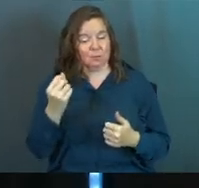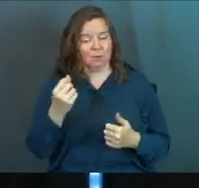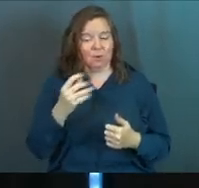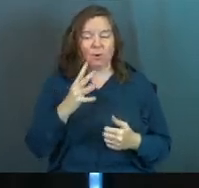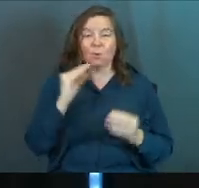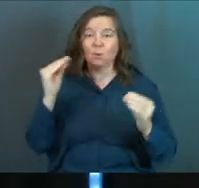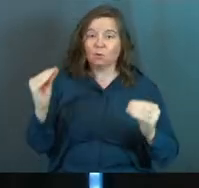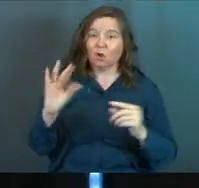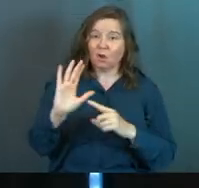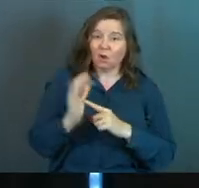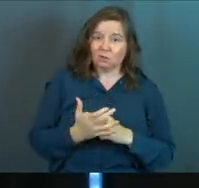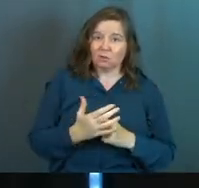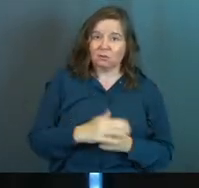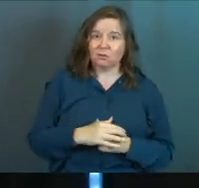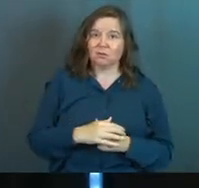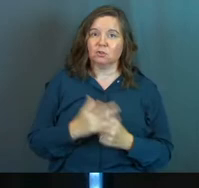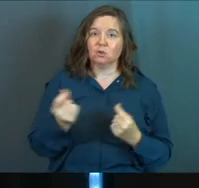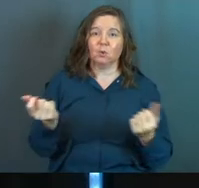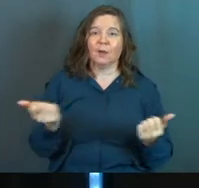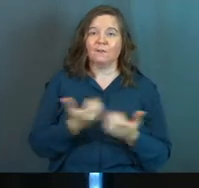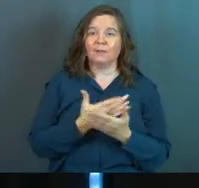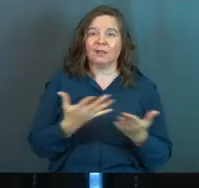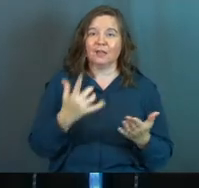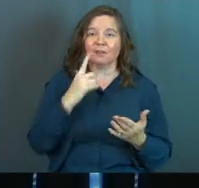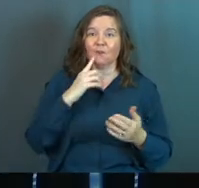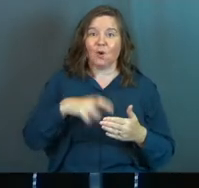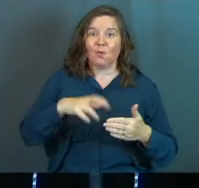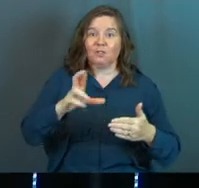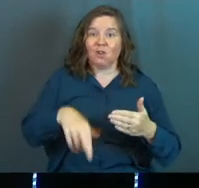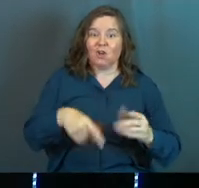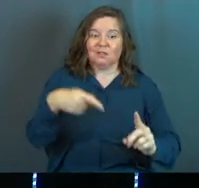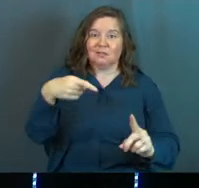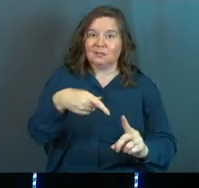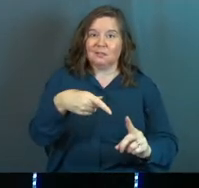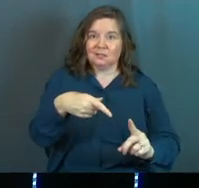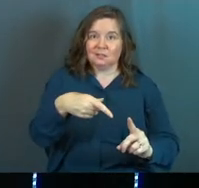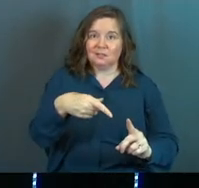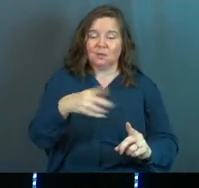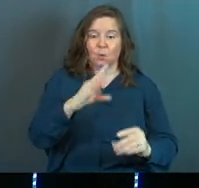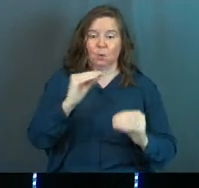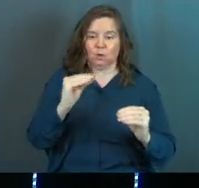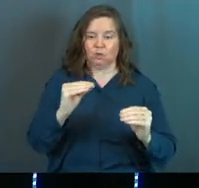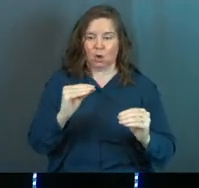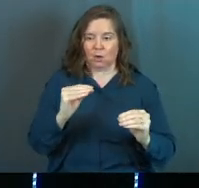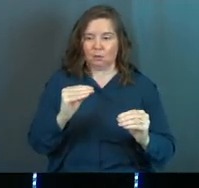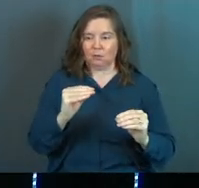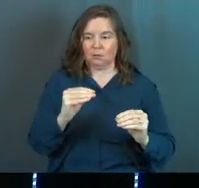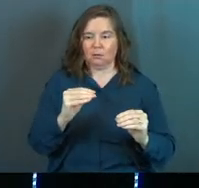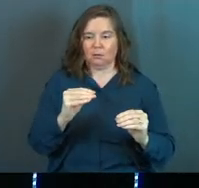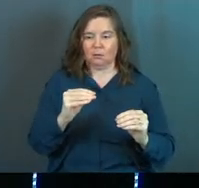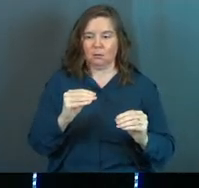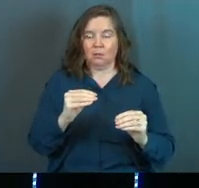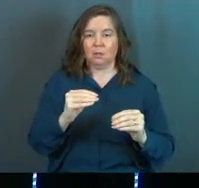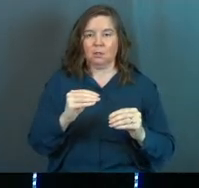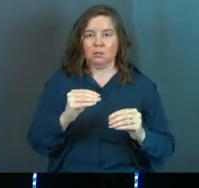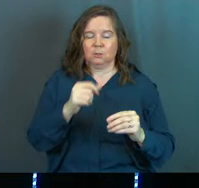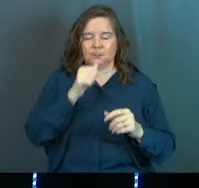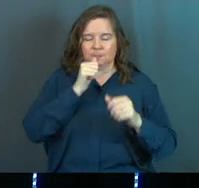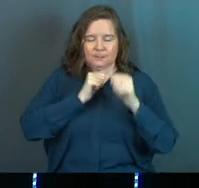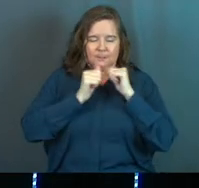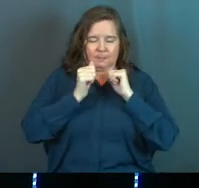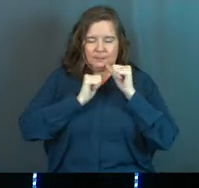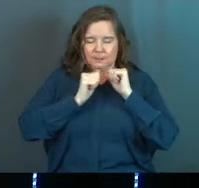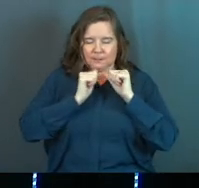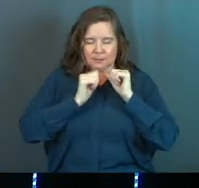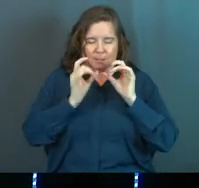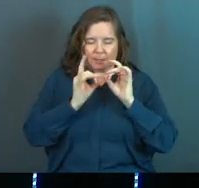We're taught in our culture to do everything for results. We're taught in our culture to muscle through